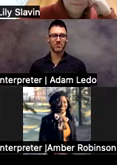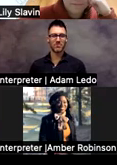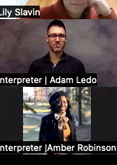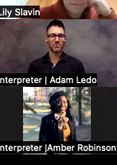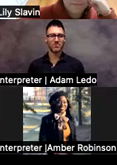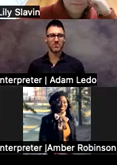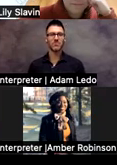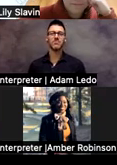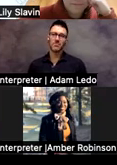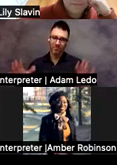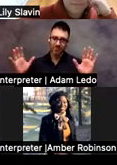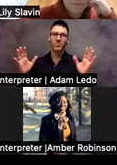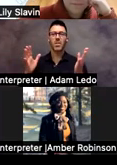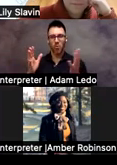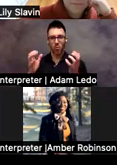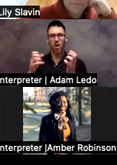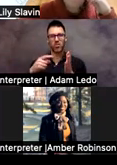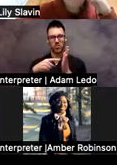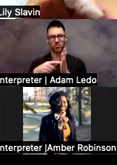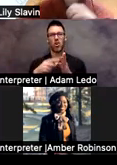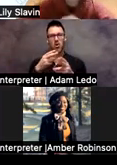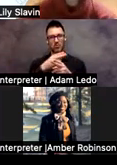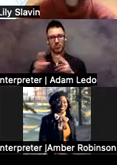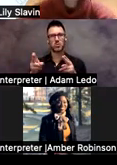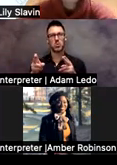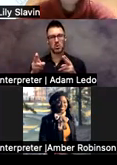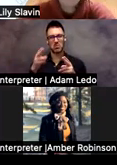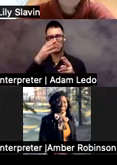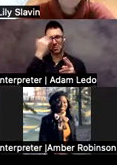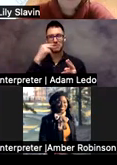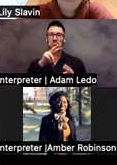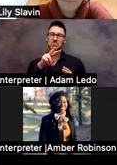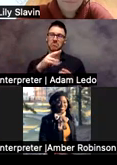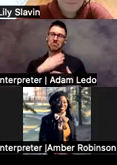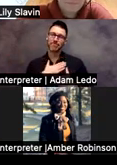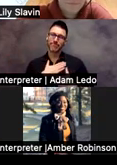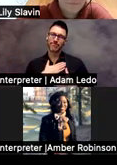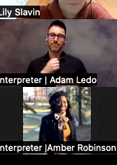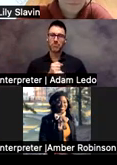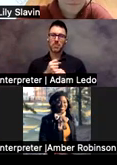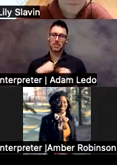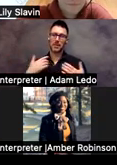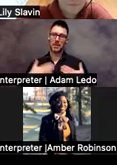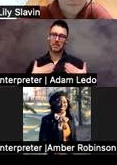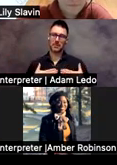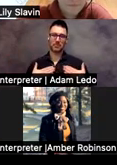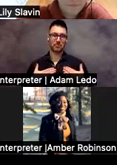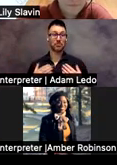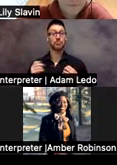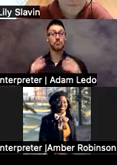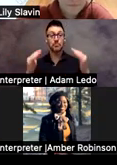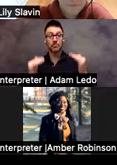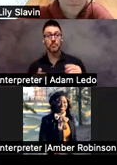I just want to show you a little bit of that because that always makes me happy when I see that video. And then I just want to take you down here.